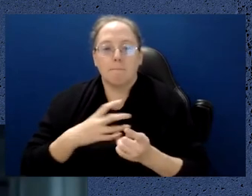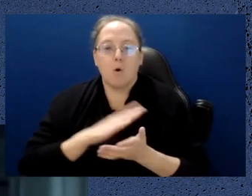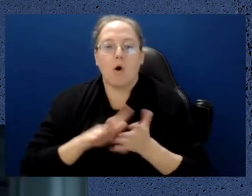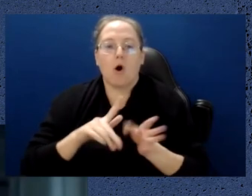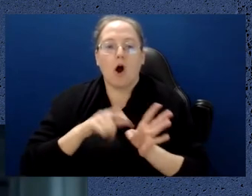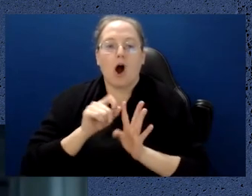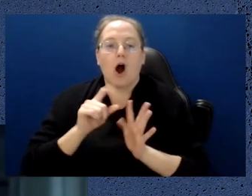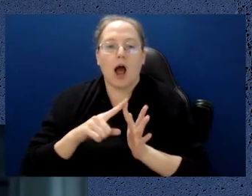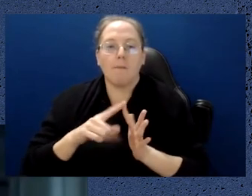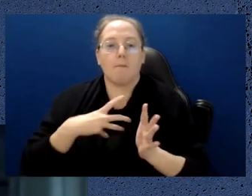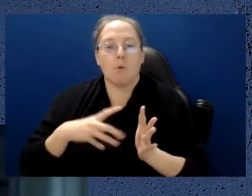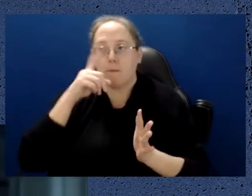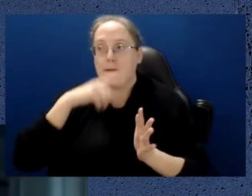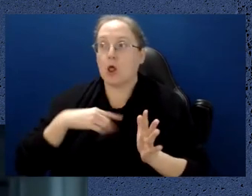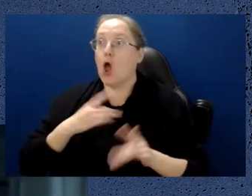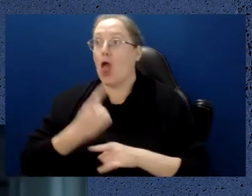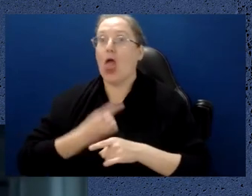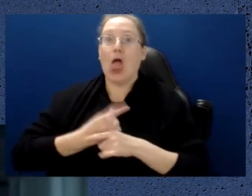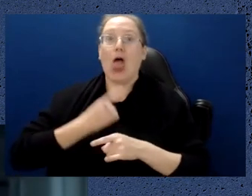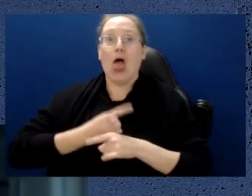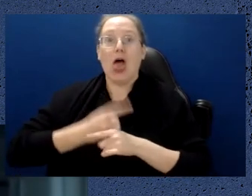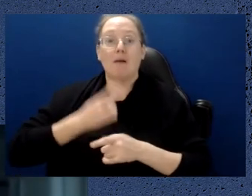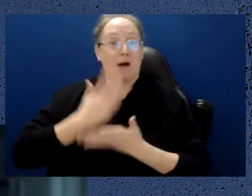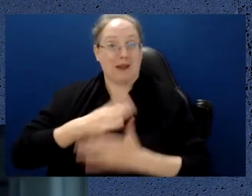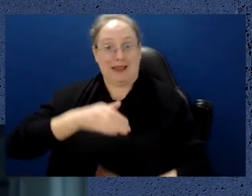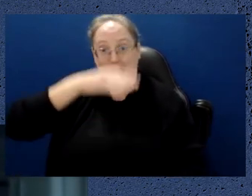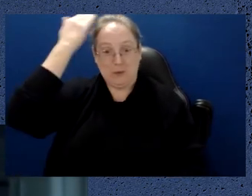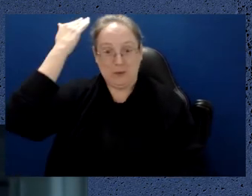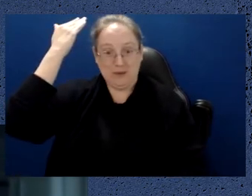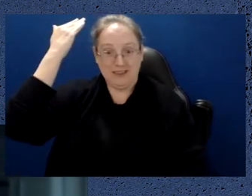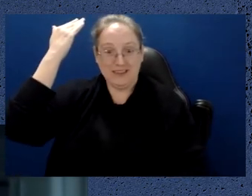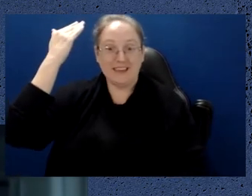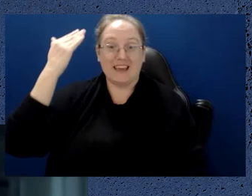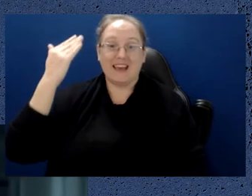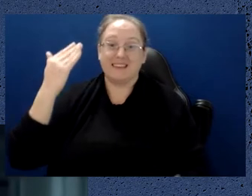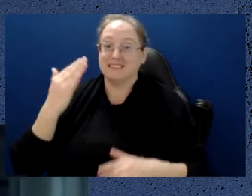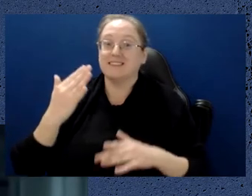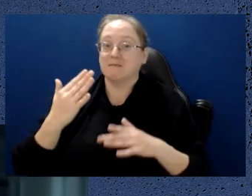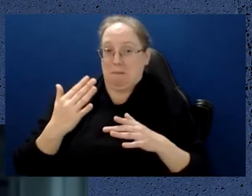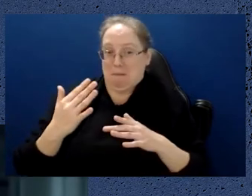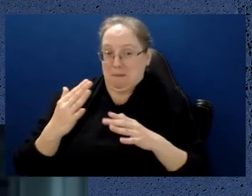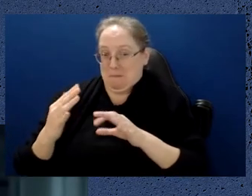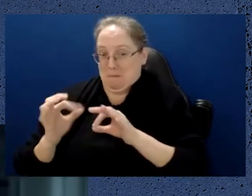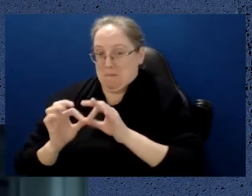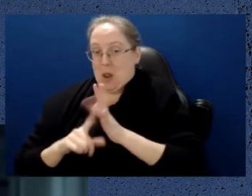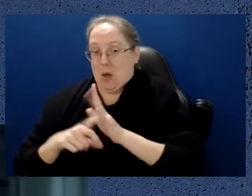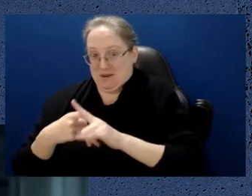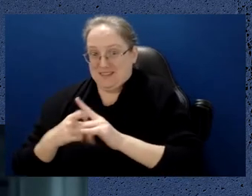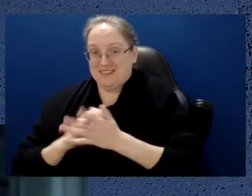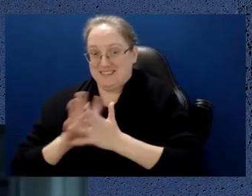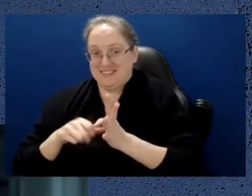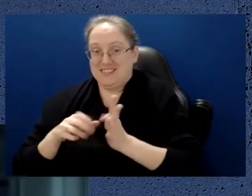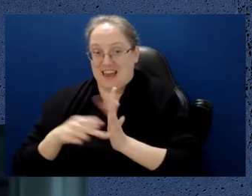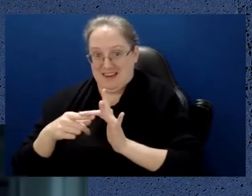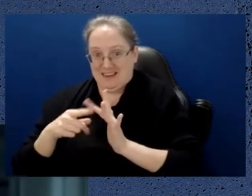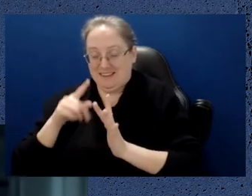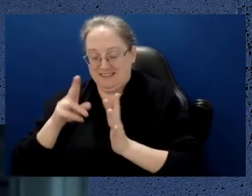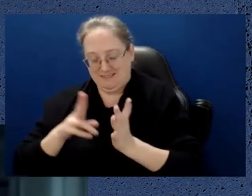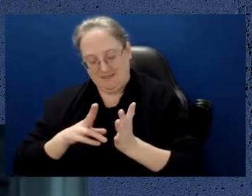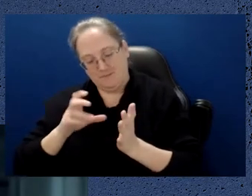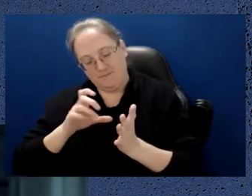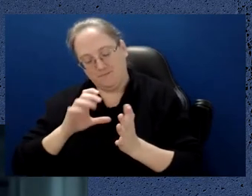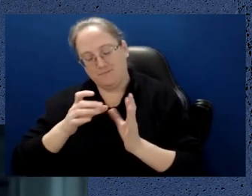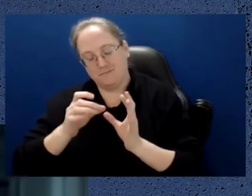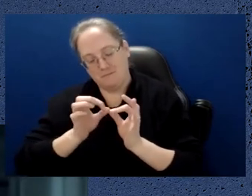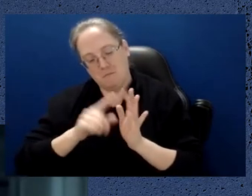people who don't know what they're doing than quantum computing is blockchain. So it's, you know, you really do have to